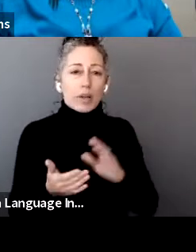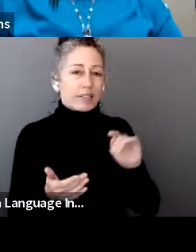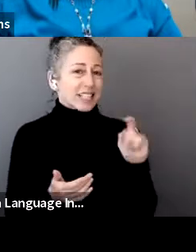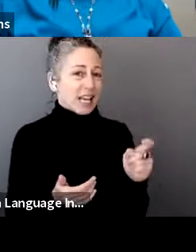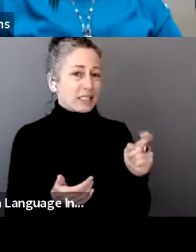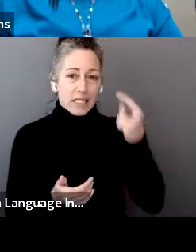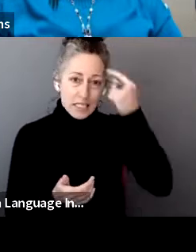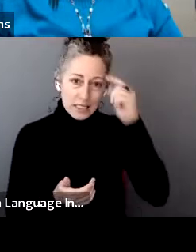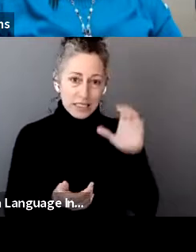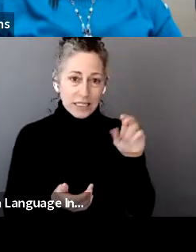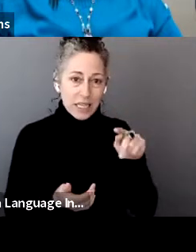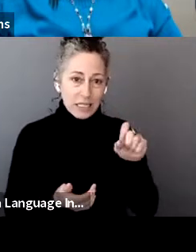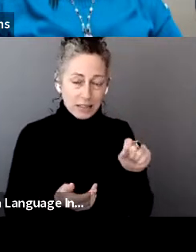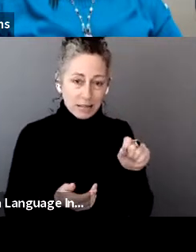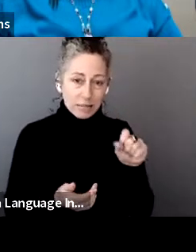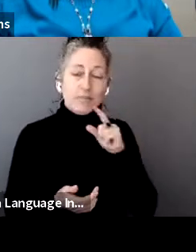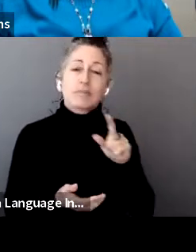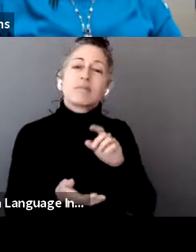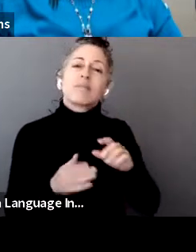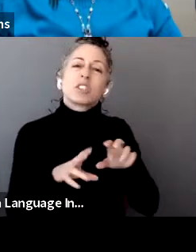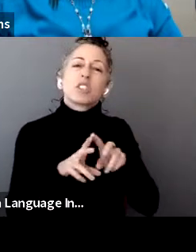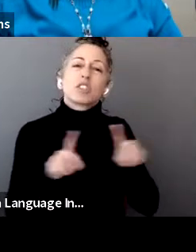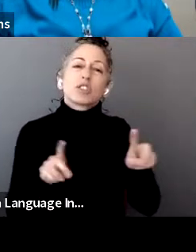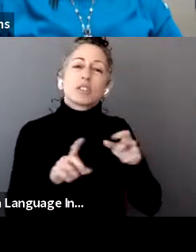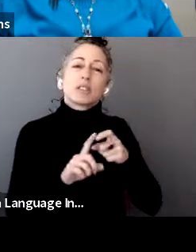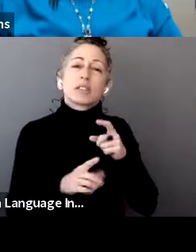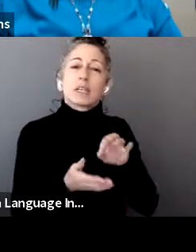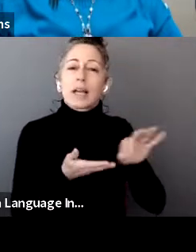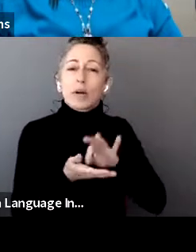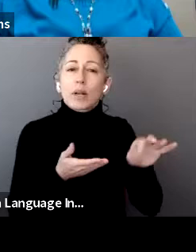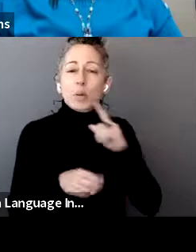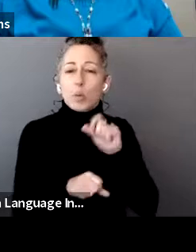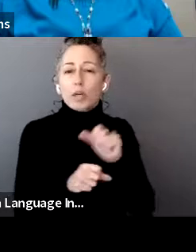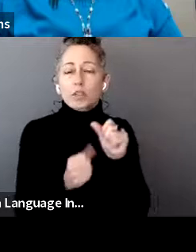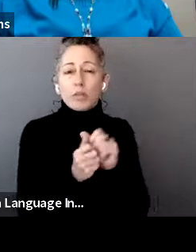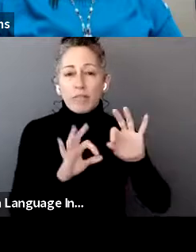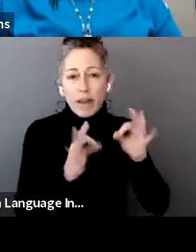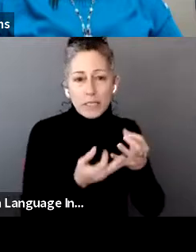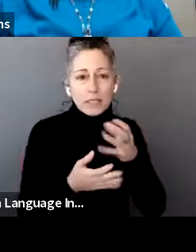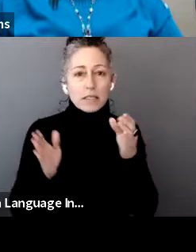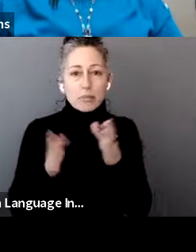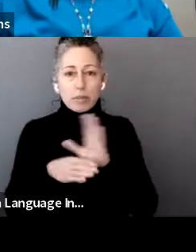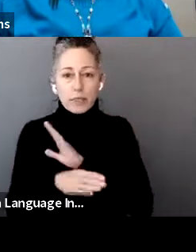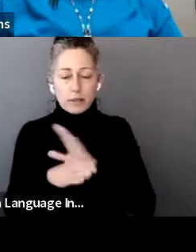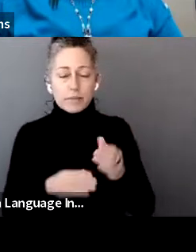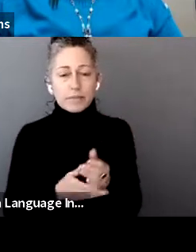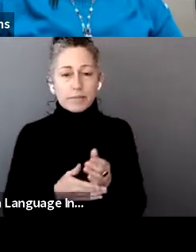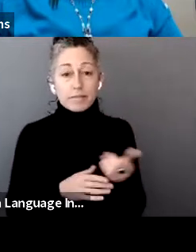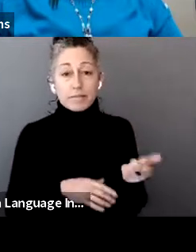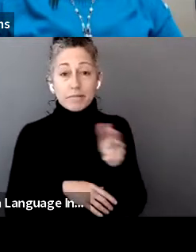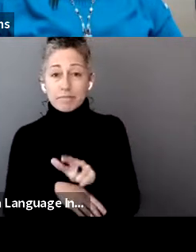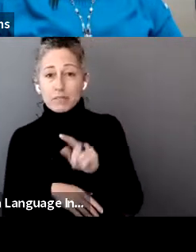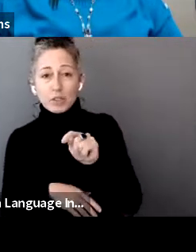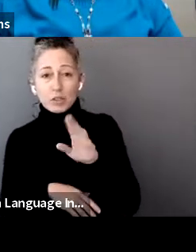accounting and works with both individuals and small businesses. We also have Tracy Frizzell,